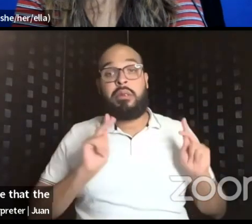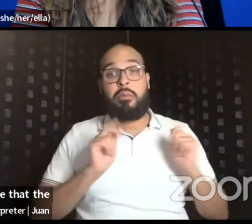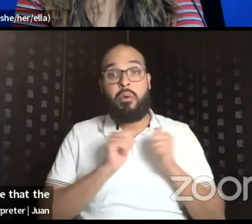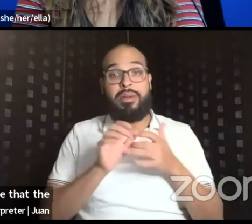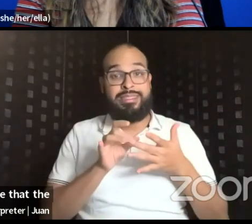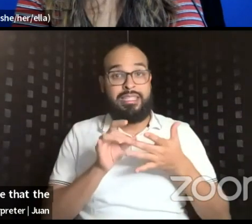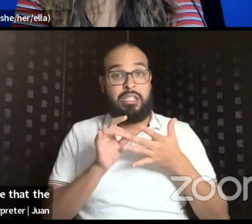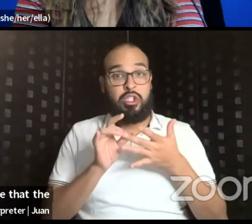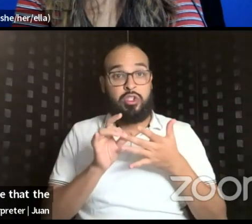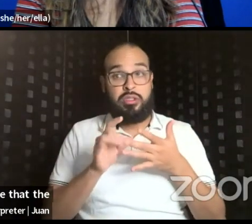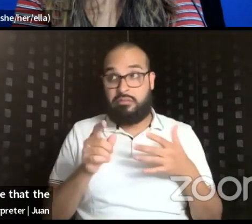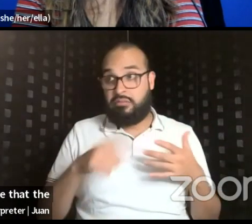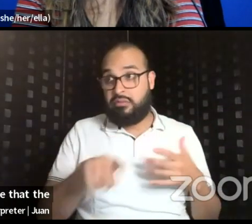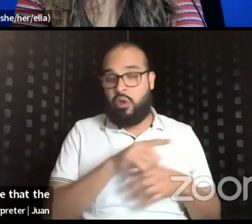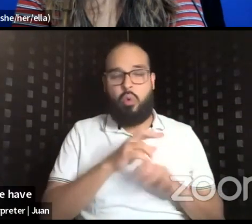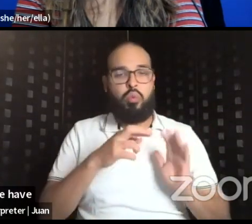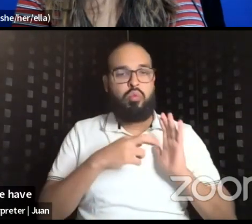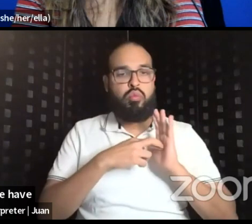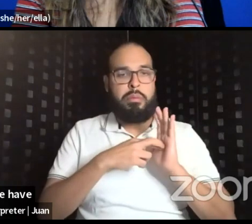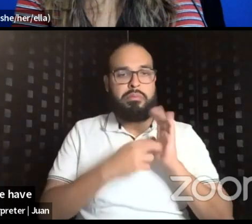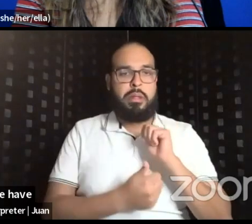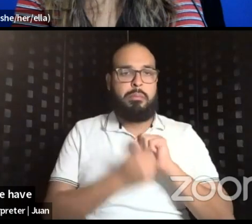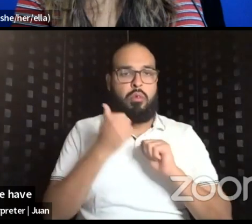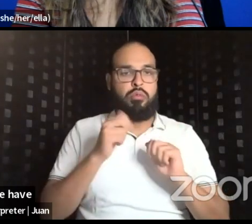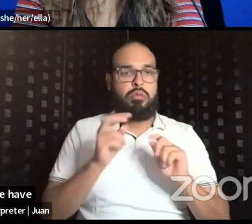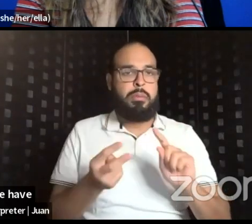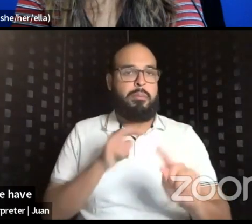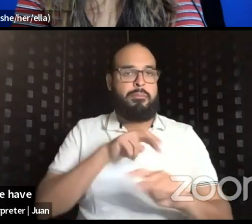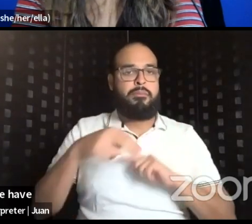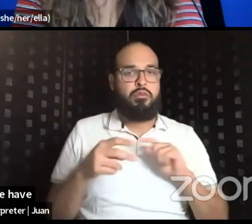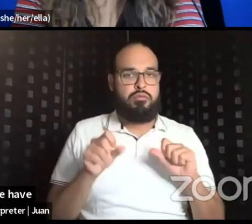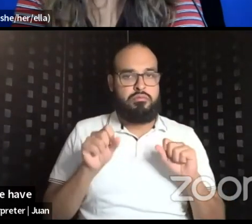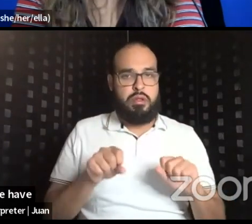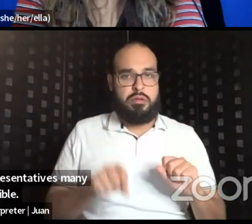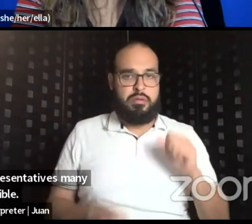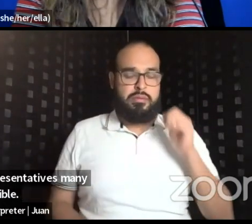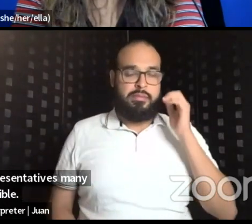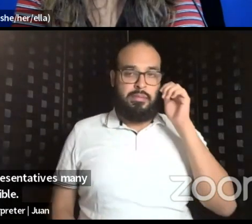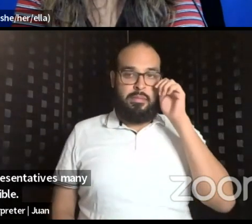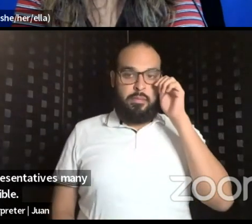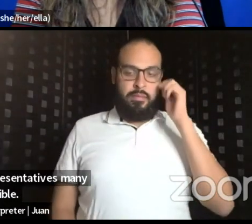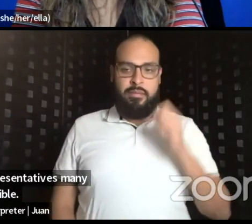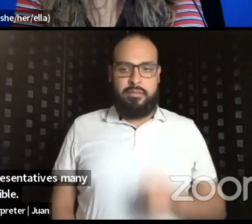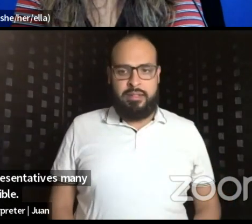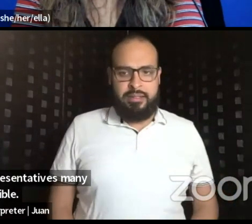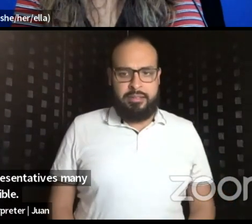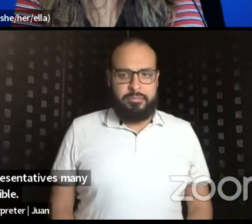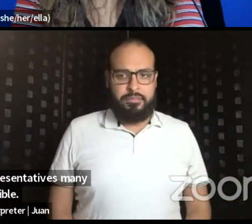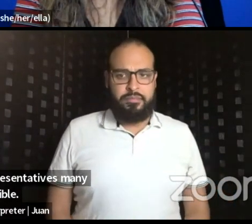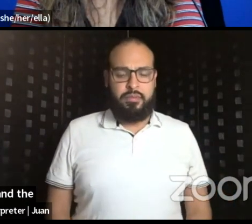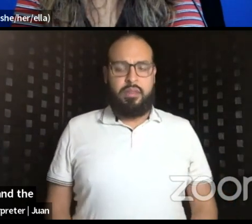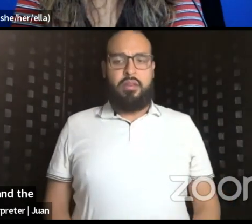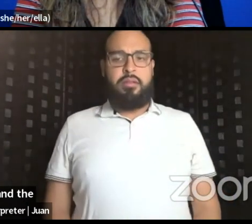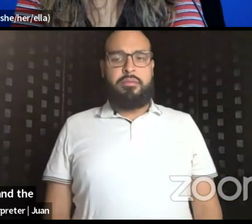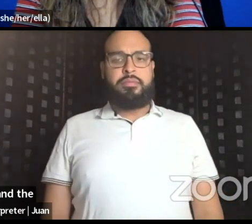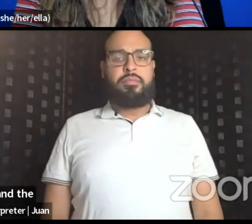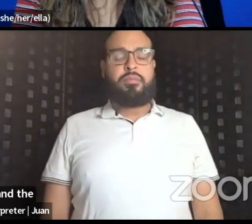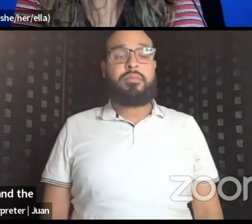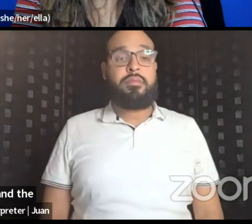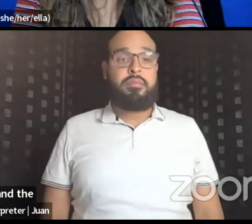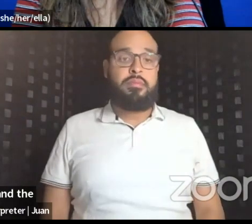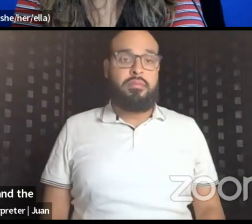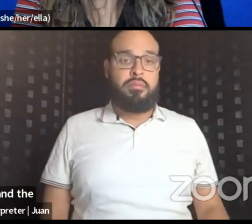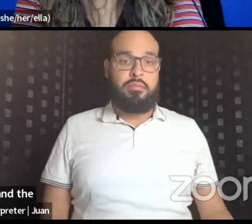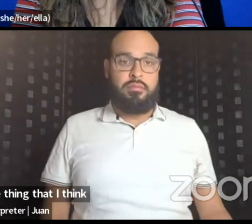at, have represented as many viewpoints as possible. Um, I think that's it too. And, and the thing that, um, I think